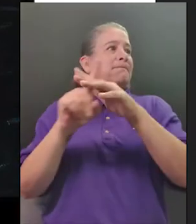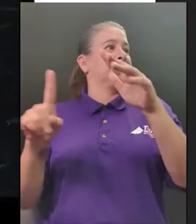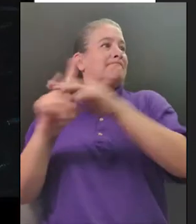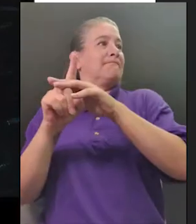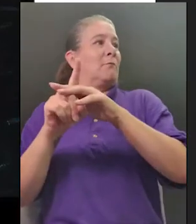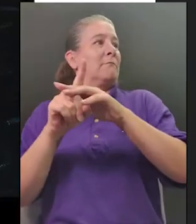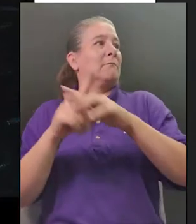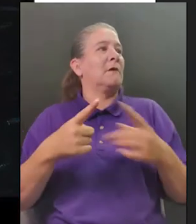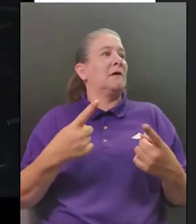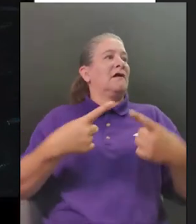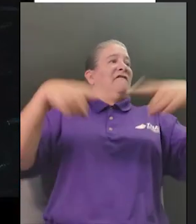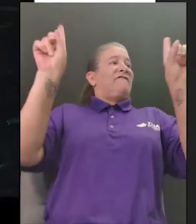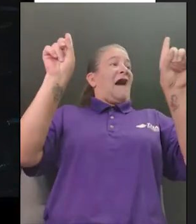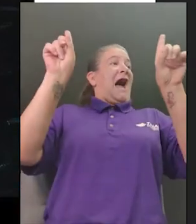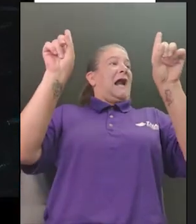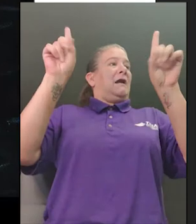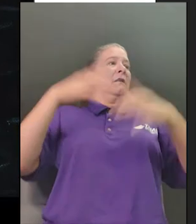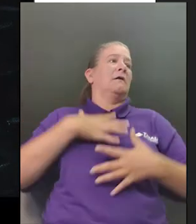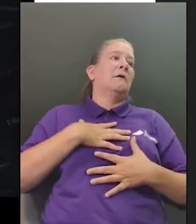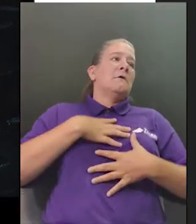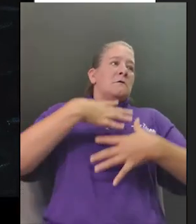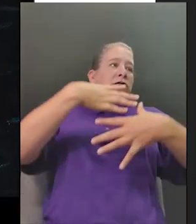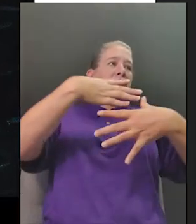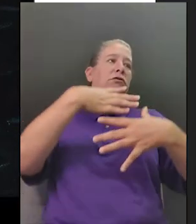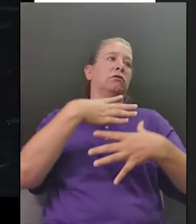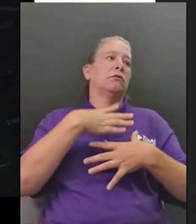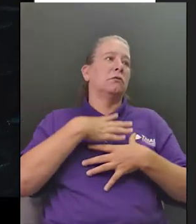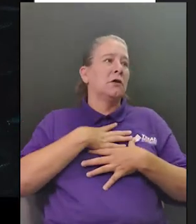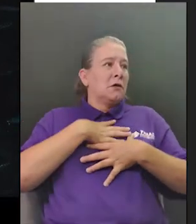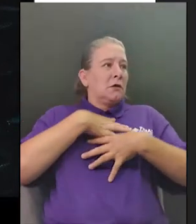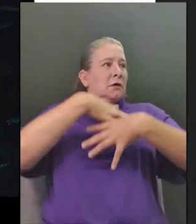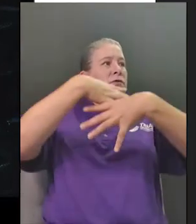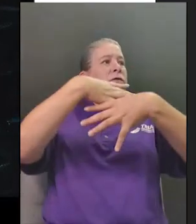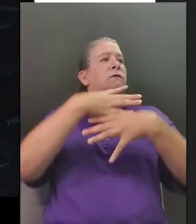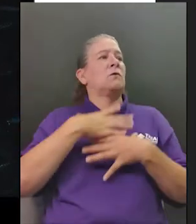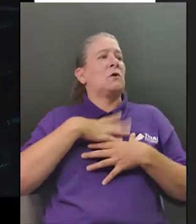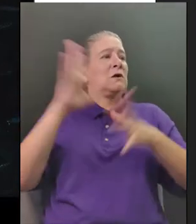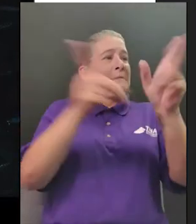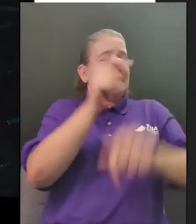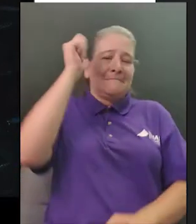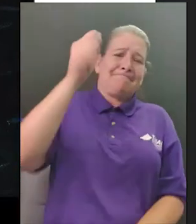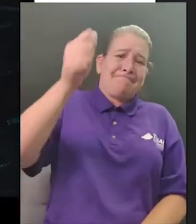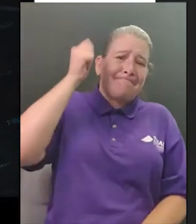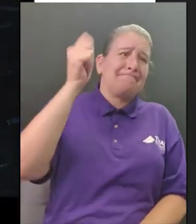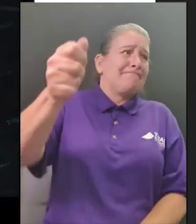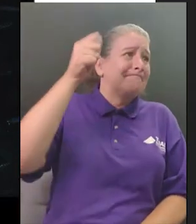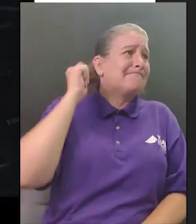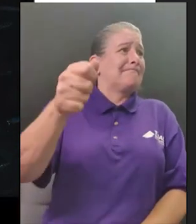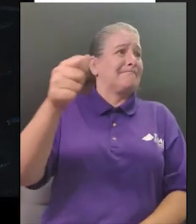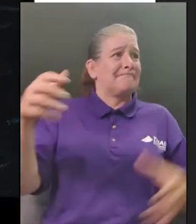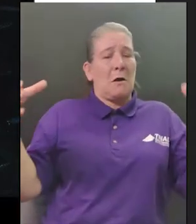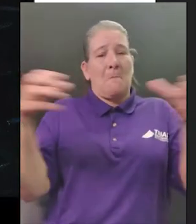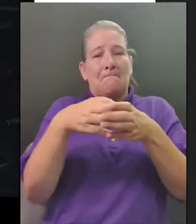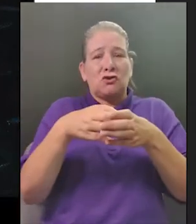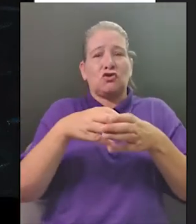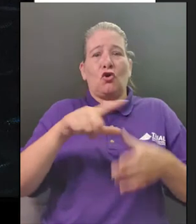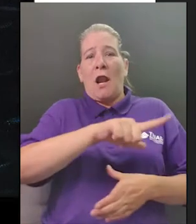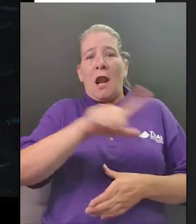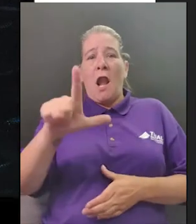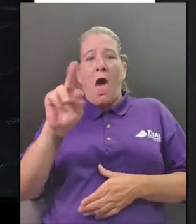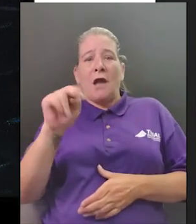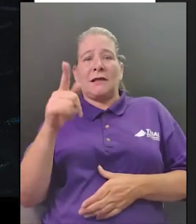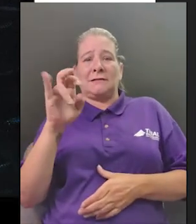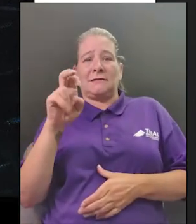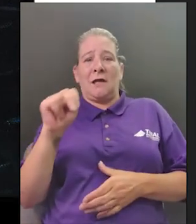finally taking a deep breath sibyl gripped her branch she rode up to the closest house and banged on the door